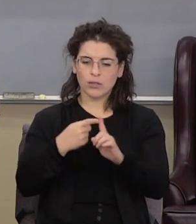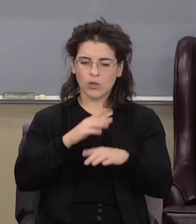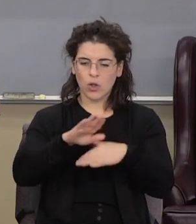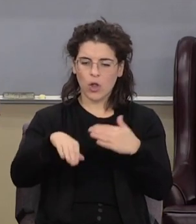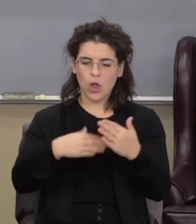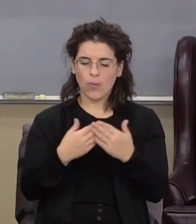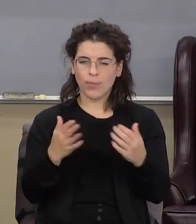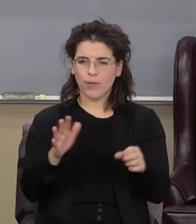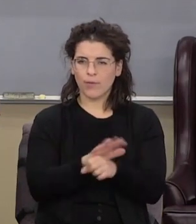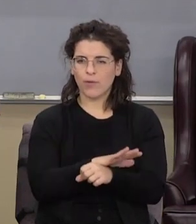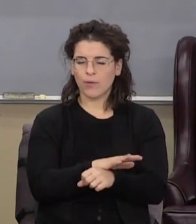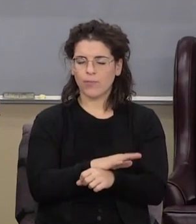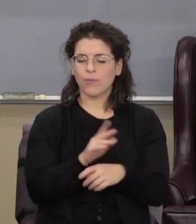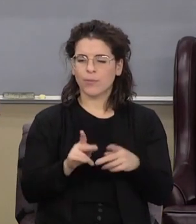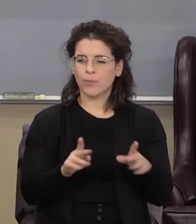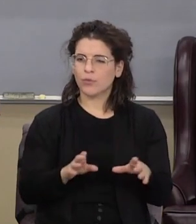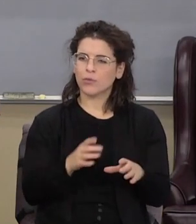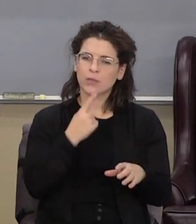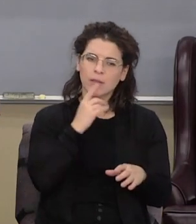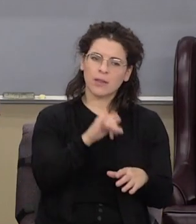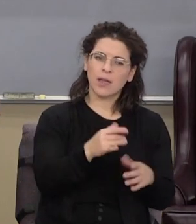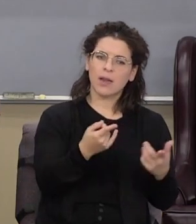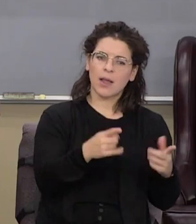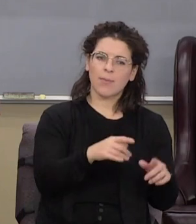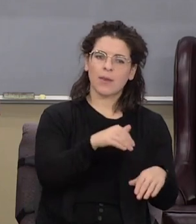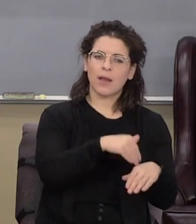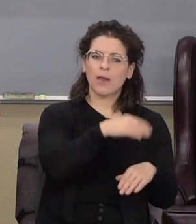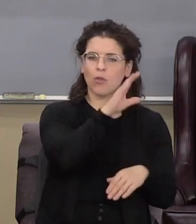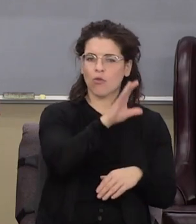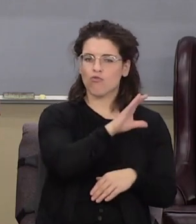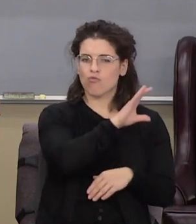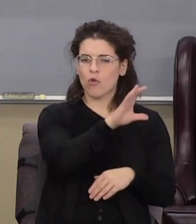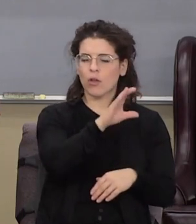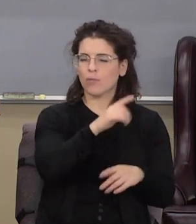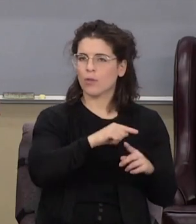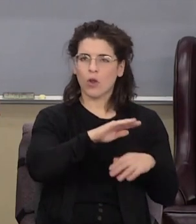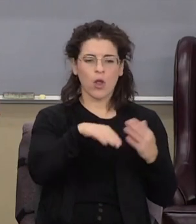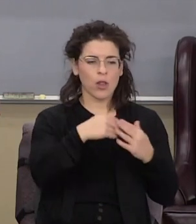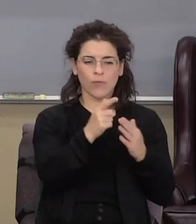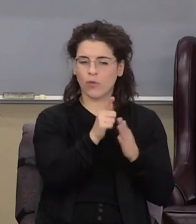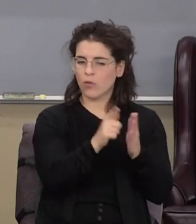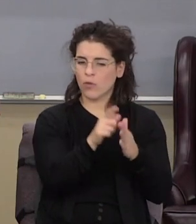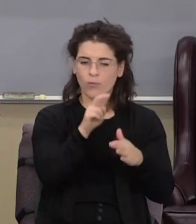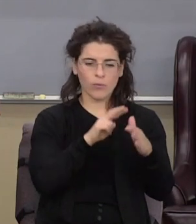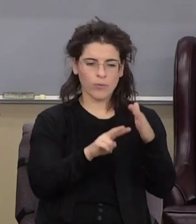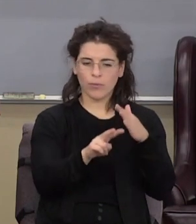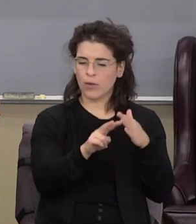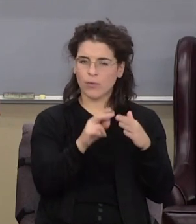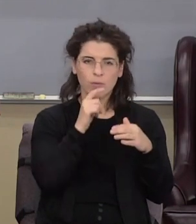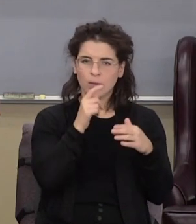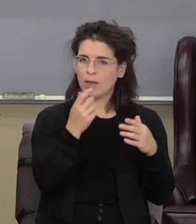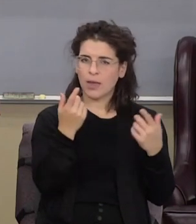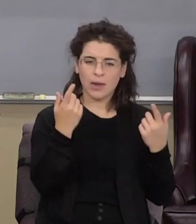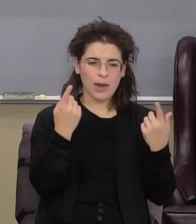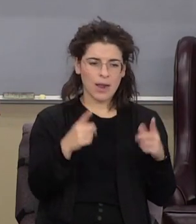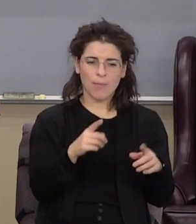Now I know what people do. They say, well, that took place at the cross. But listen, folks, all of the law and the prophets weren't fulfilled at the cross.